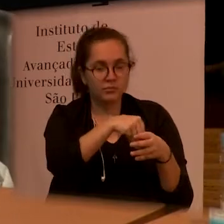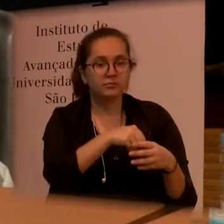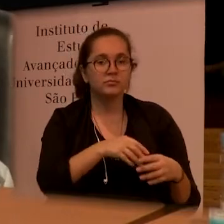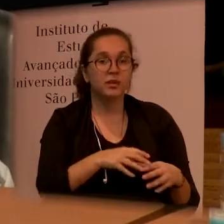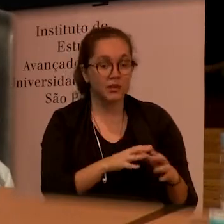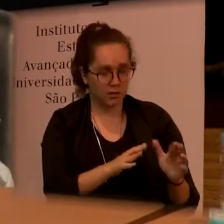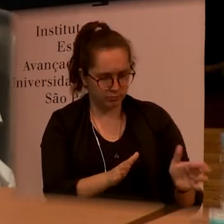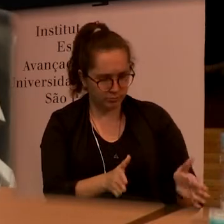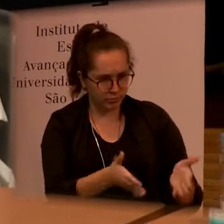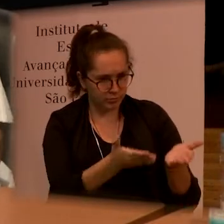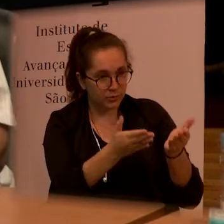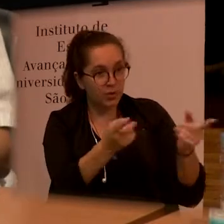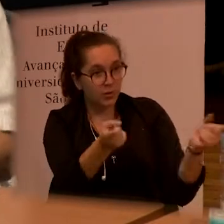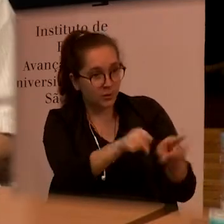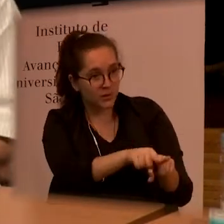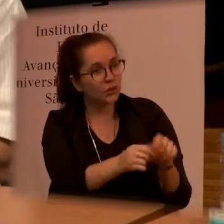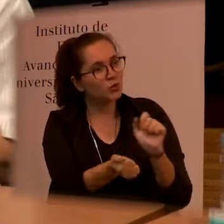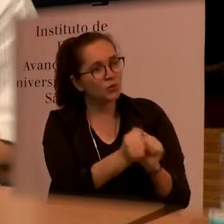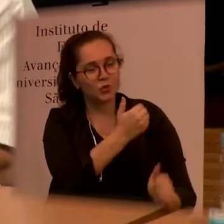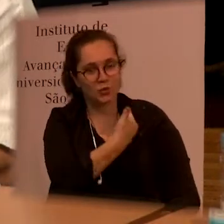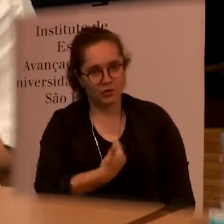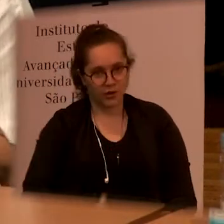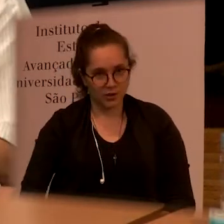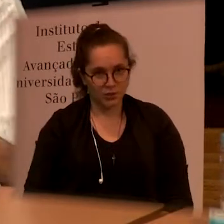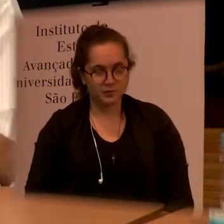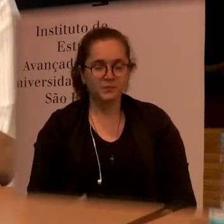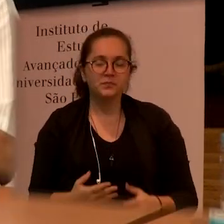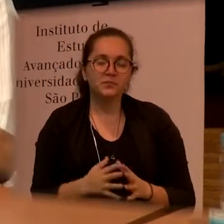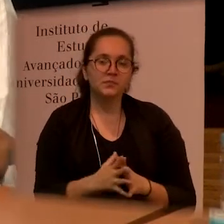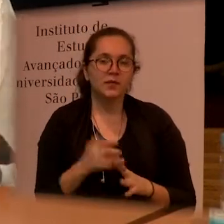and we are establishing partnerships with the government to